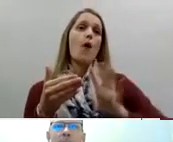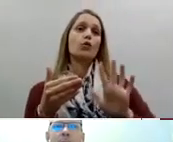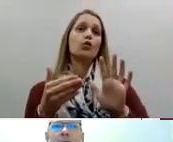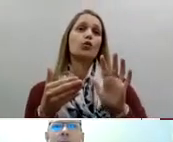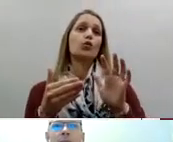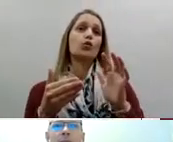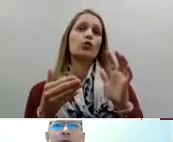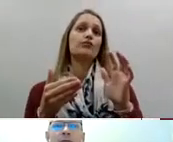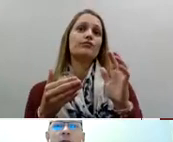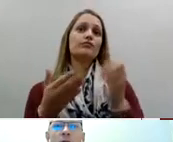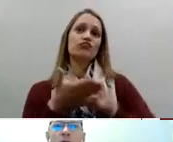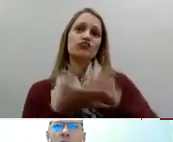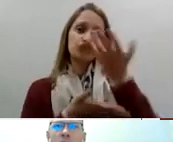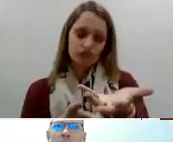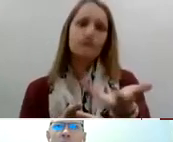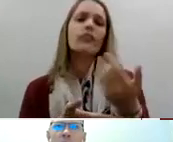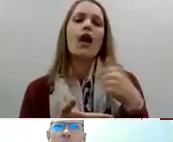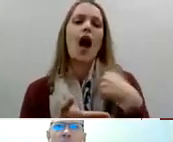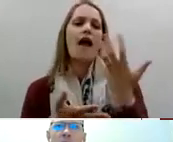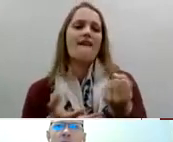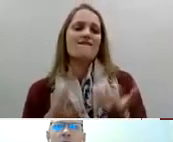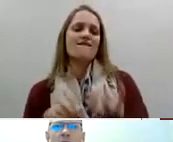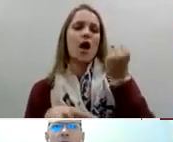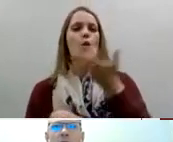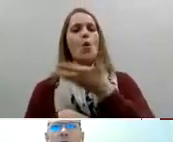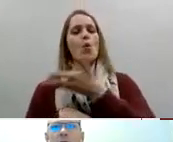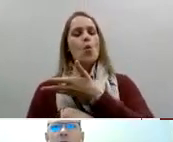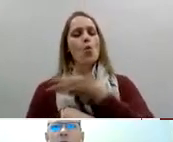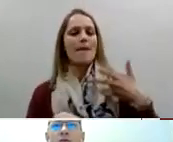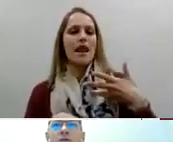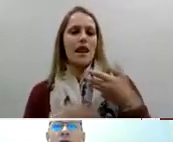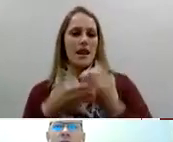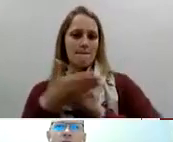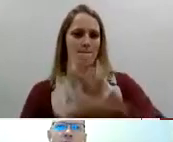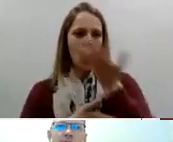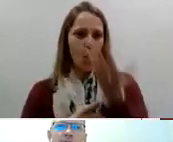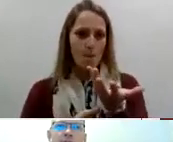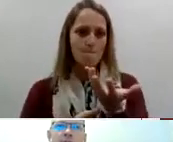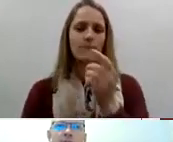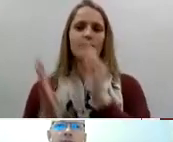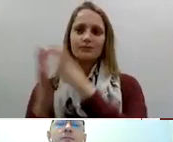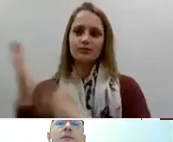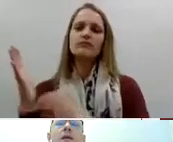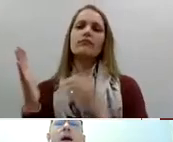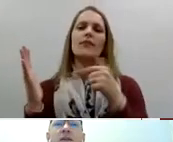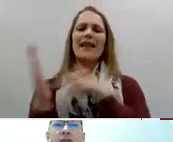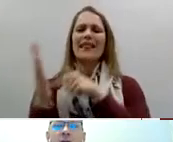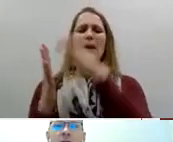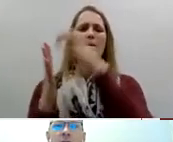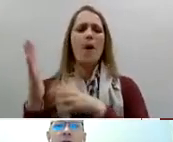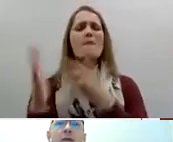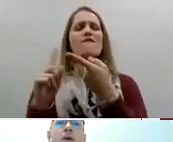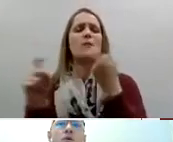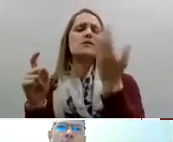and before I want to finish I